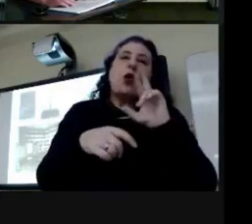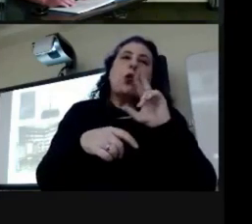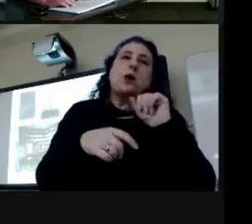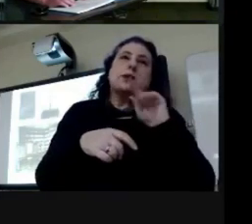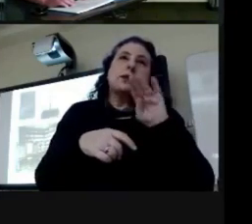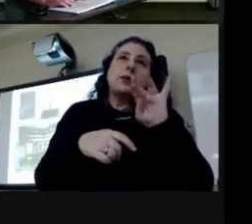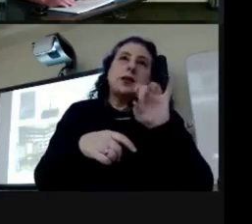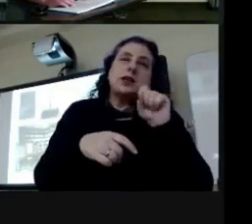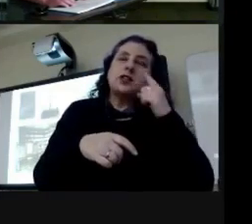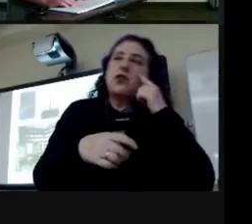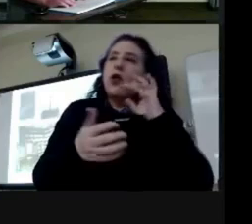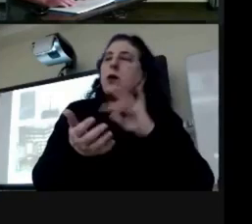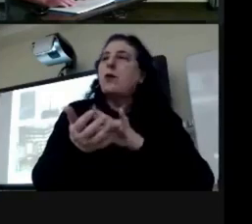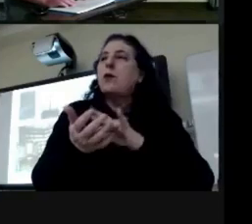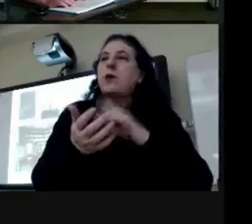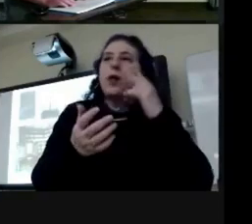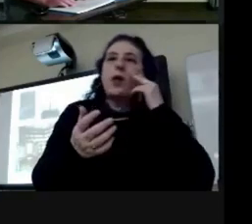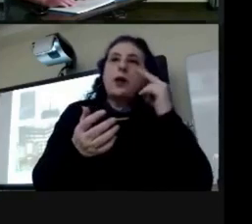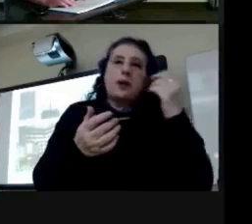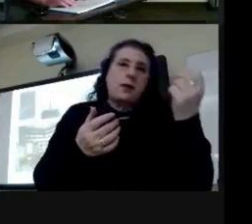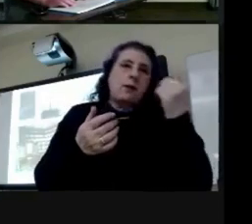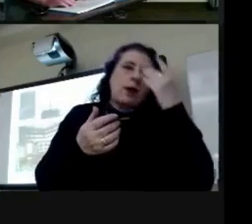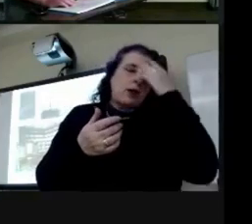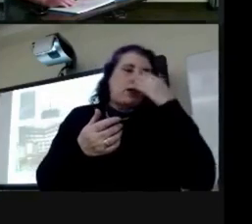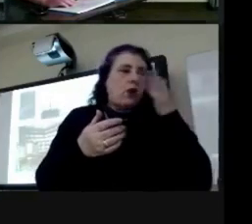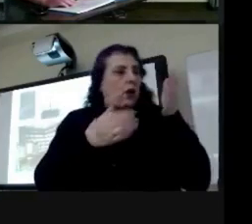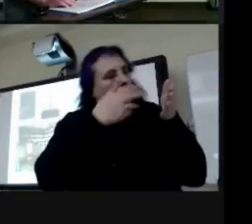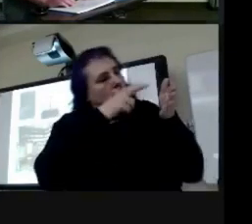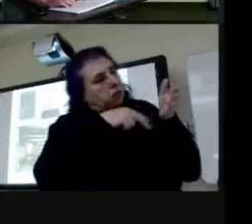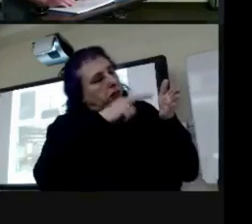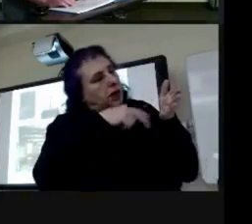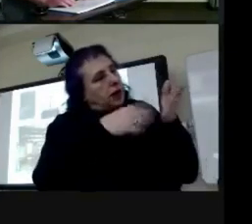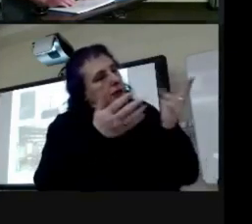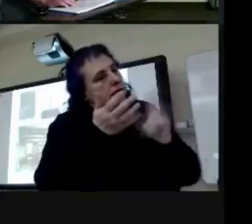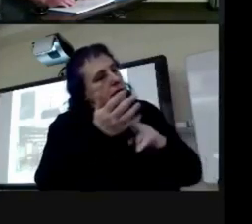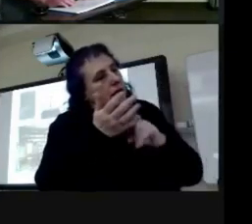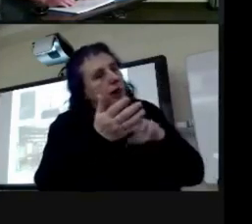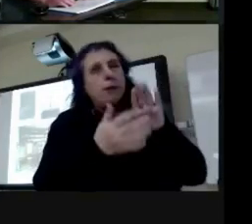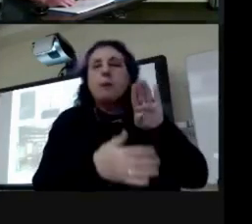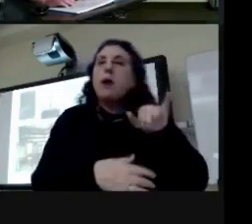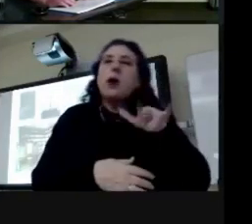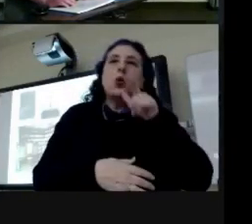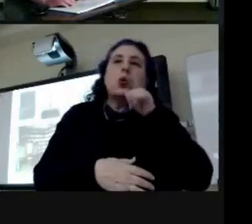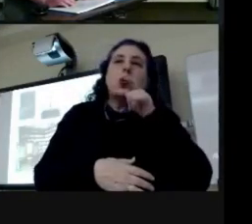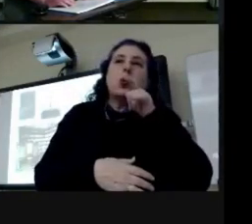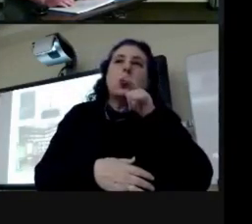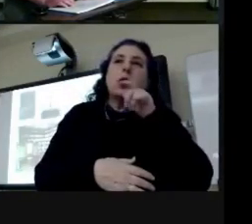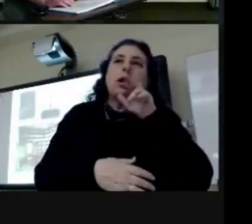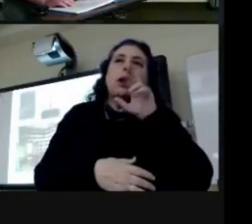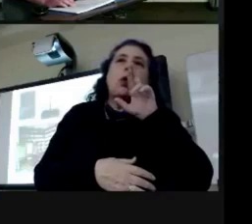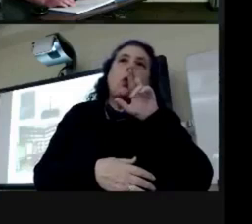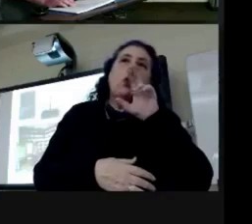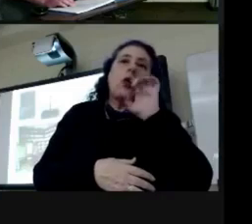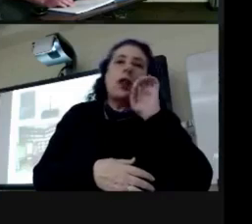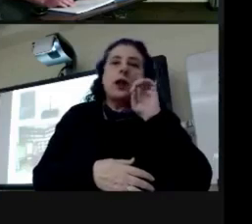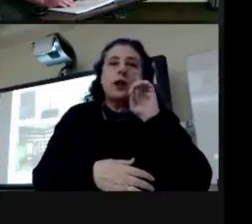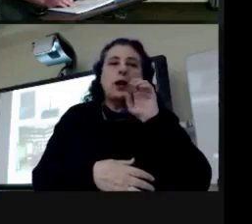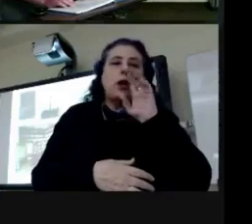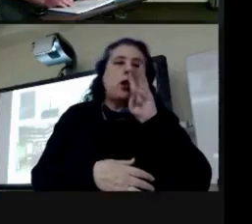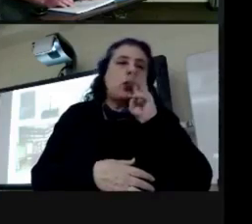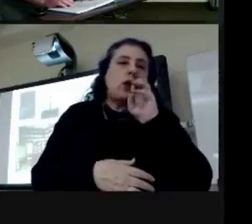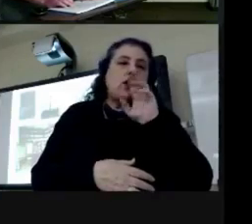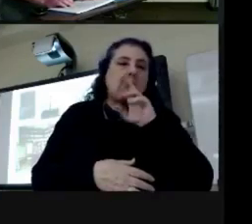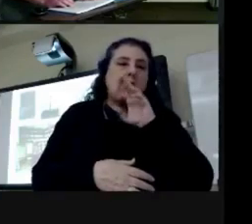medicines in there and then i looked at the back and the front cover and it was signed by roland weaver dillard and